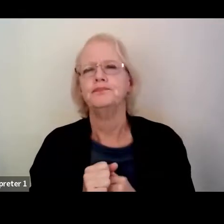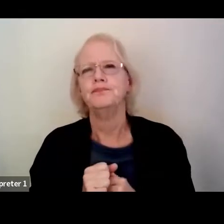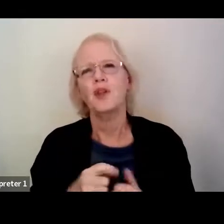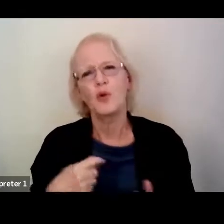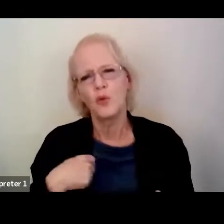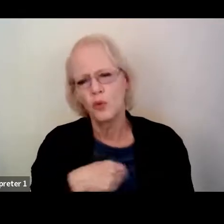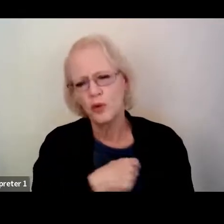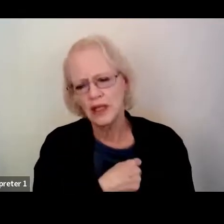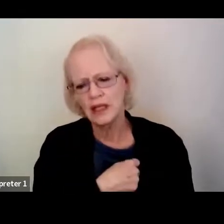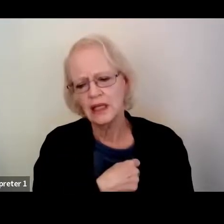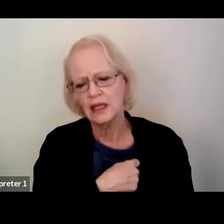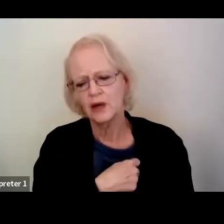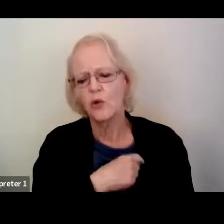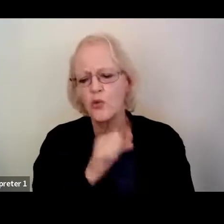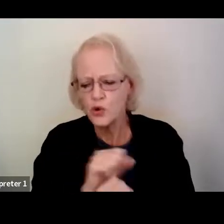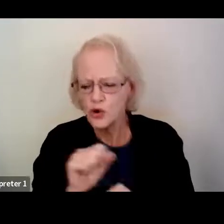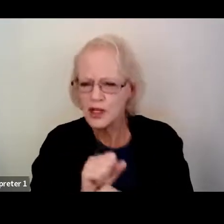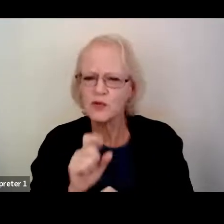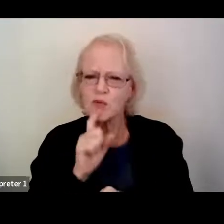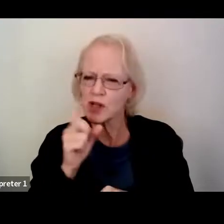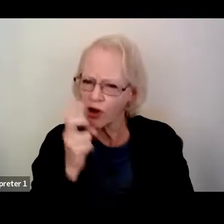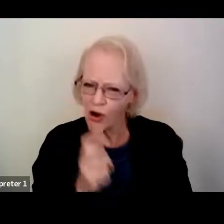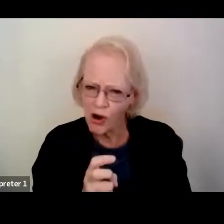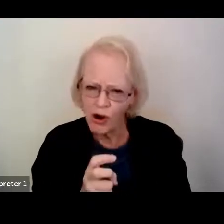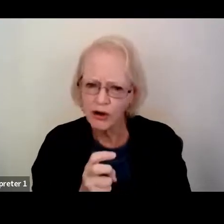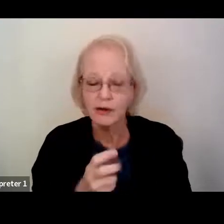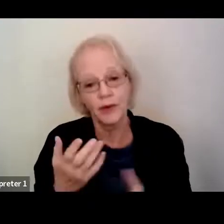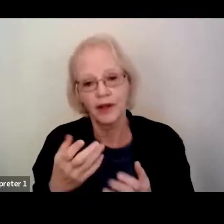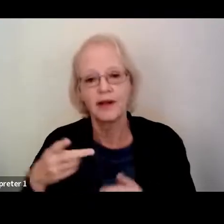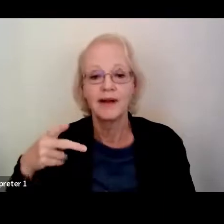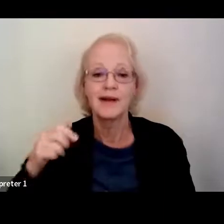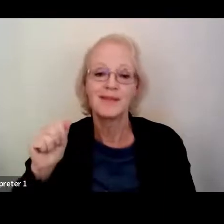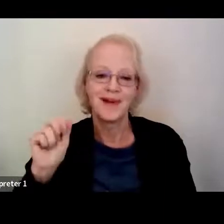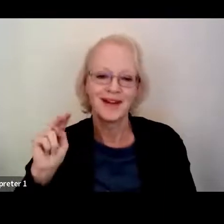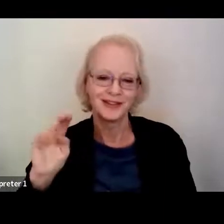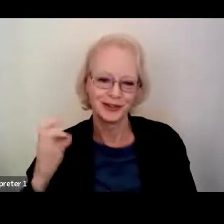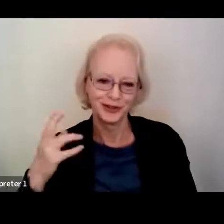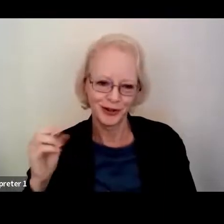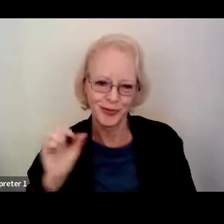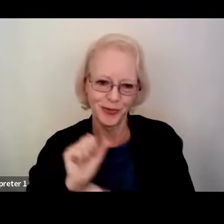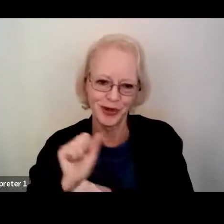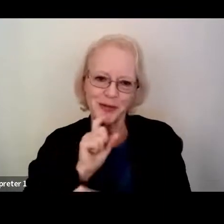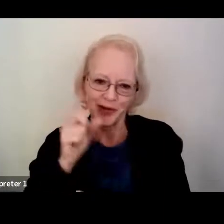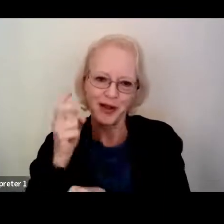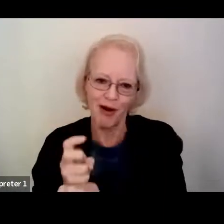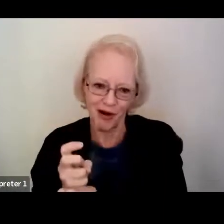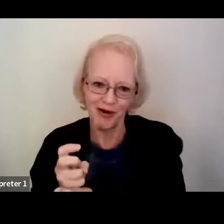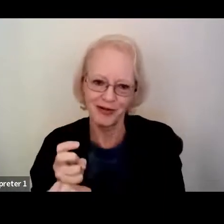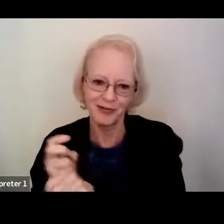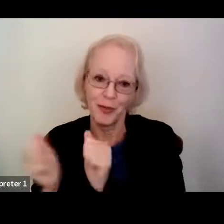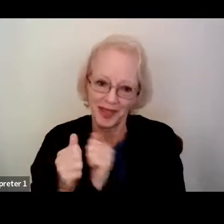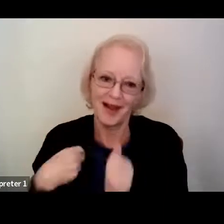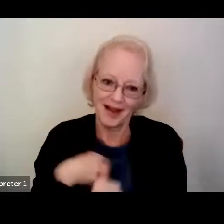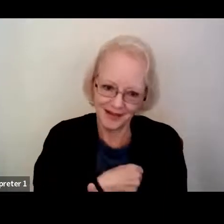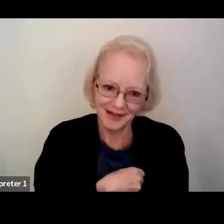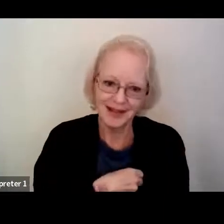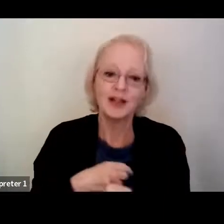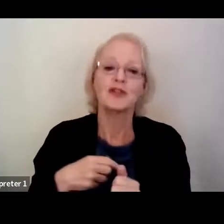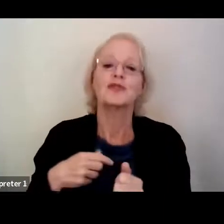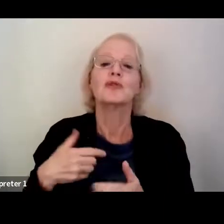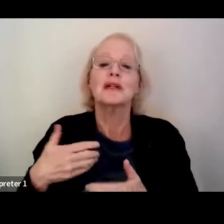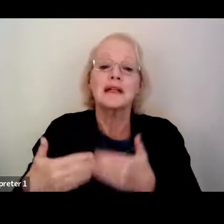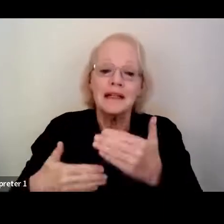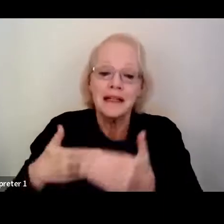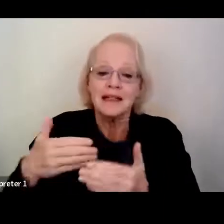are working really hard. Well, Poncho is working really hard with us to get this technology to a place